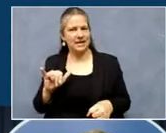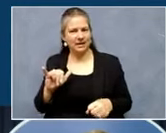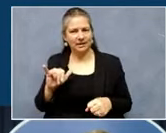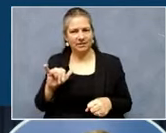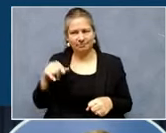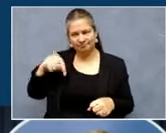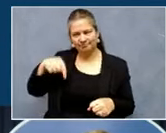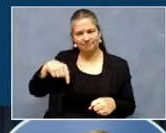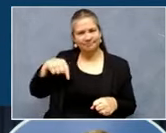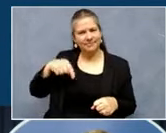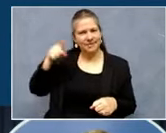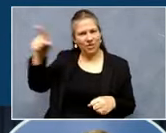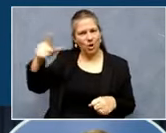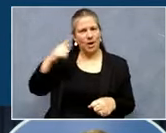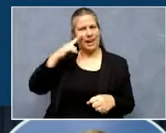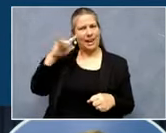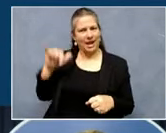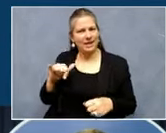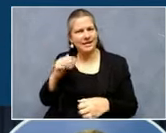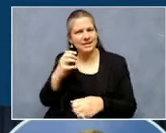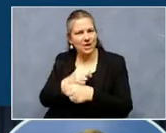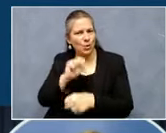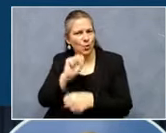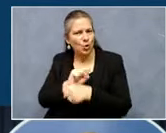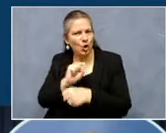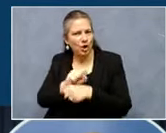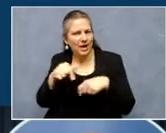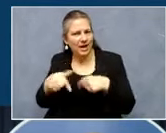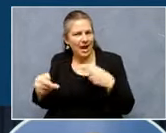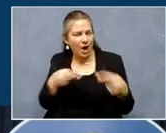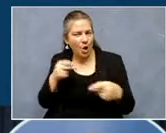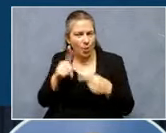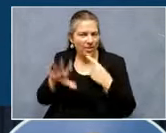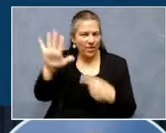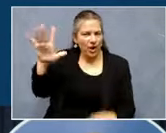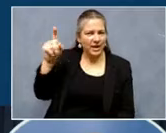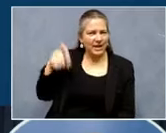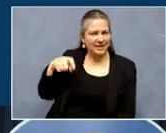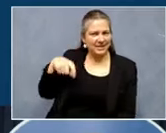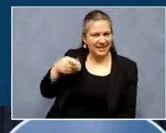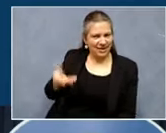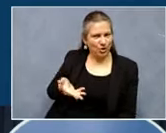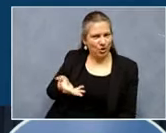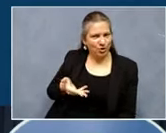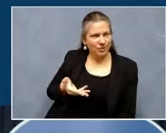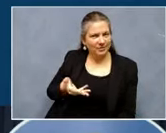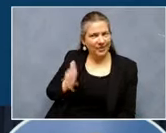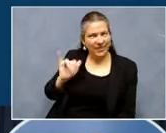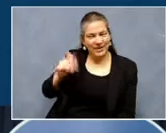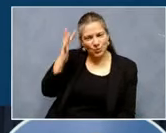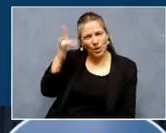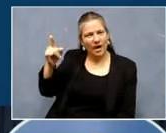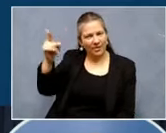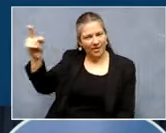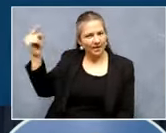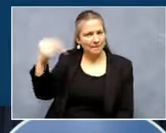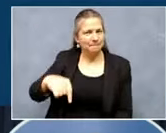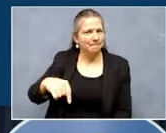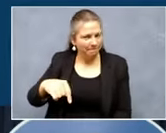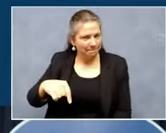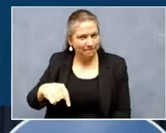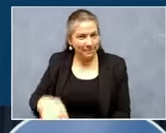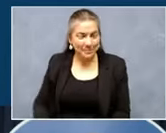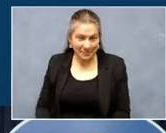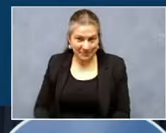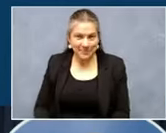they are more likely to get the workforce hired that they need. I think that's one of the reasons that they are betting on us. Uh, last, I was asked